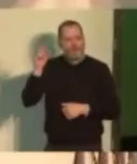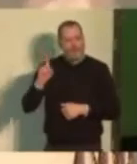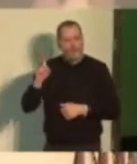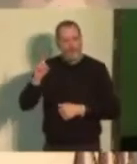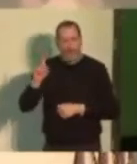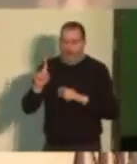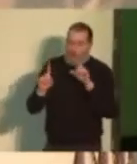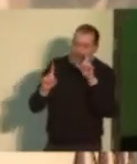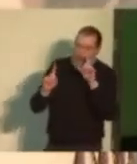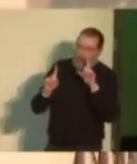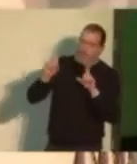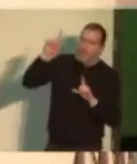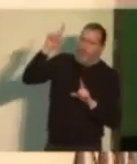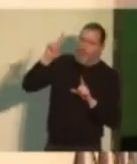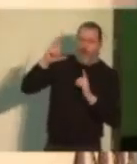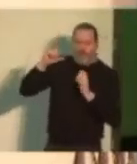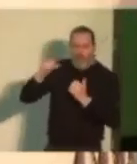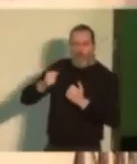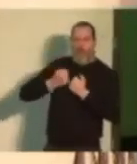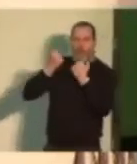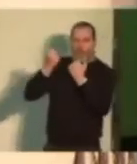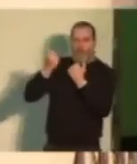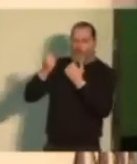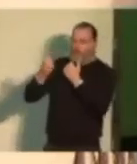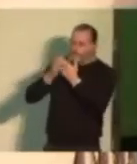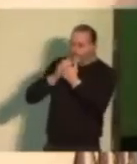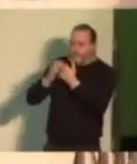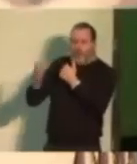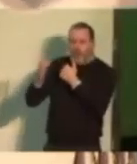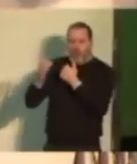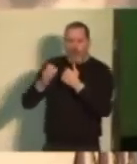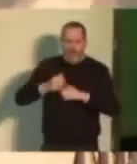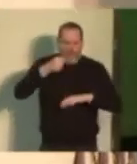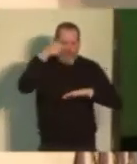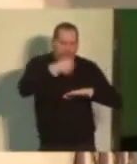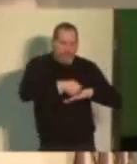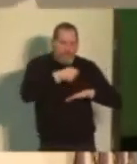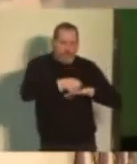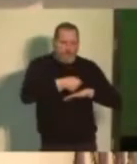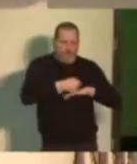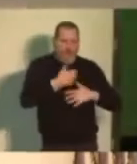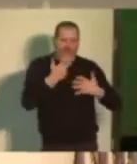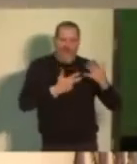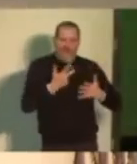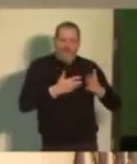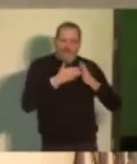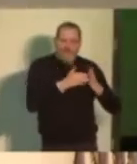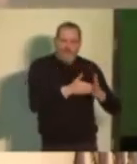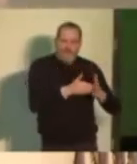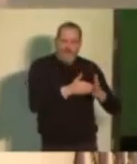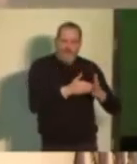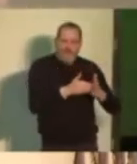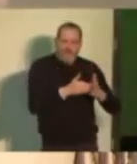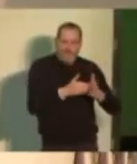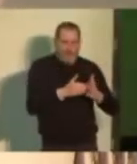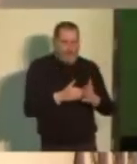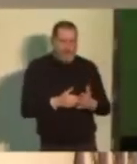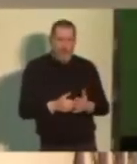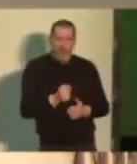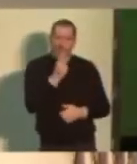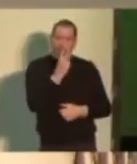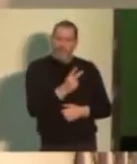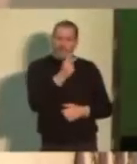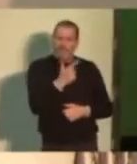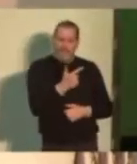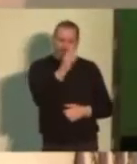who own more wealth than the bottom 18 million people. That is 27 percent of your